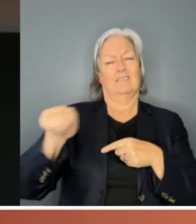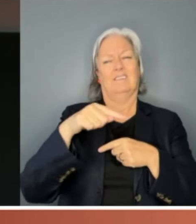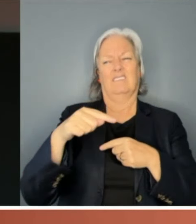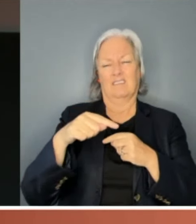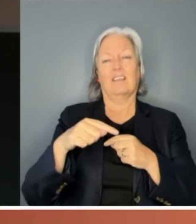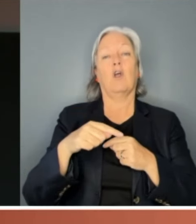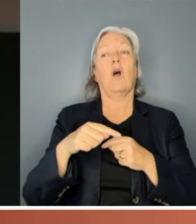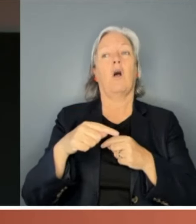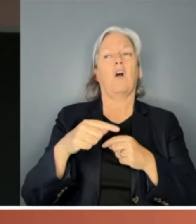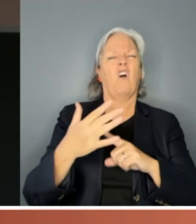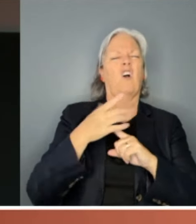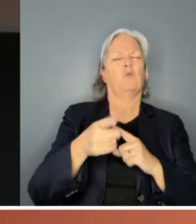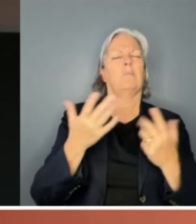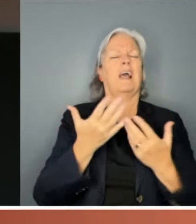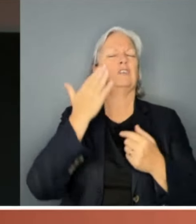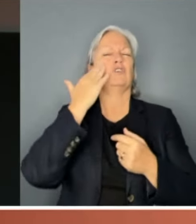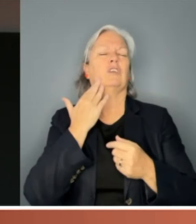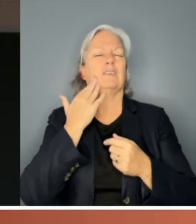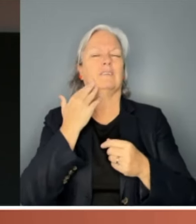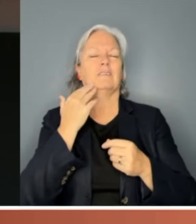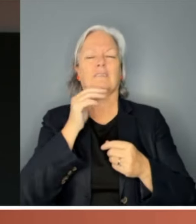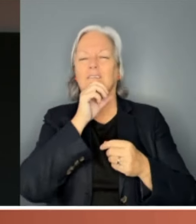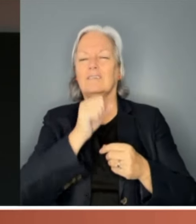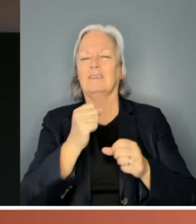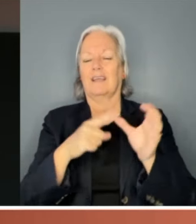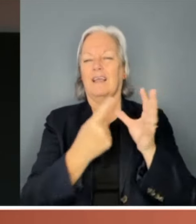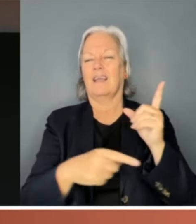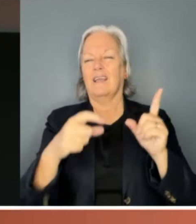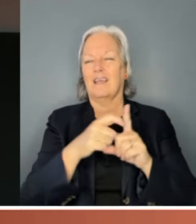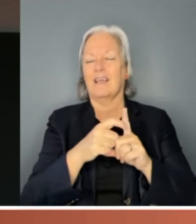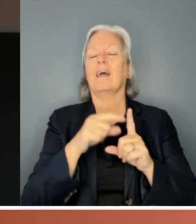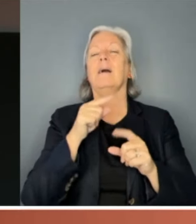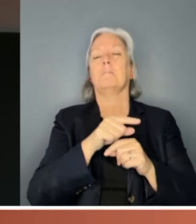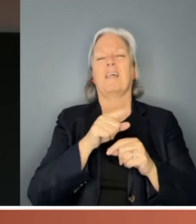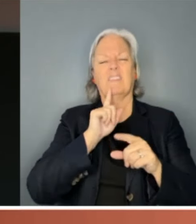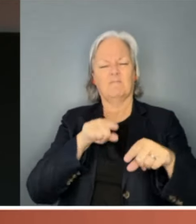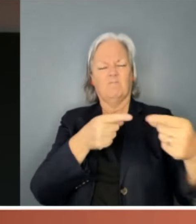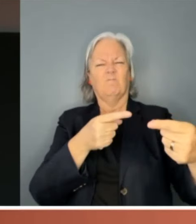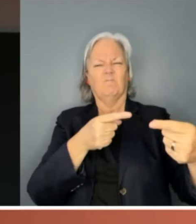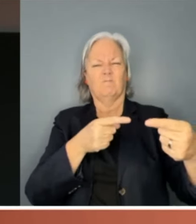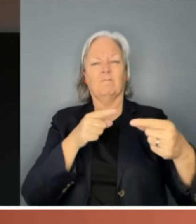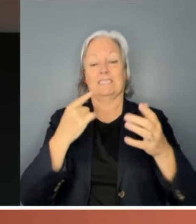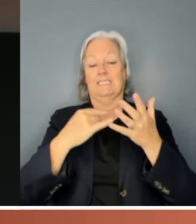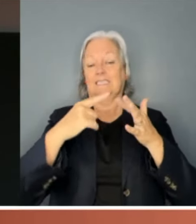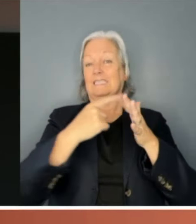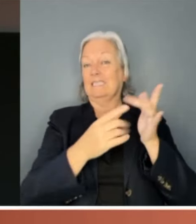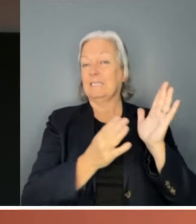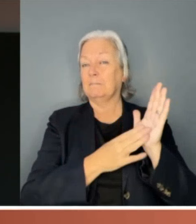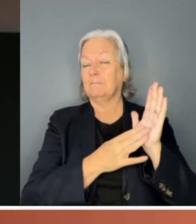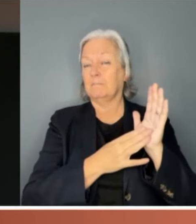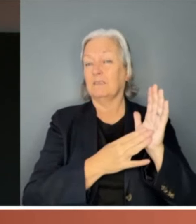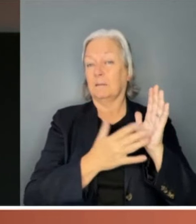card, but their very challenging of their male opponent's sexism is itself constructed as a